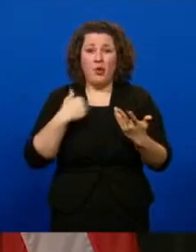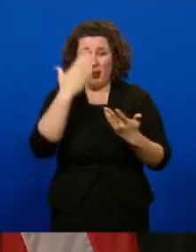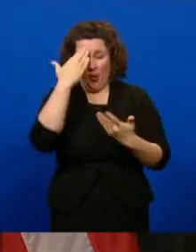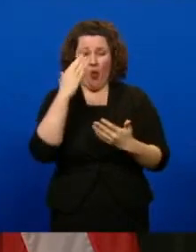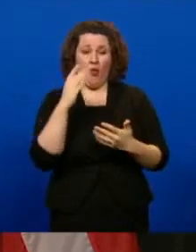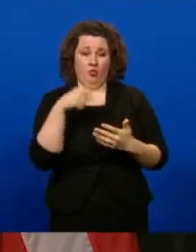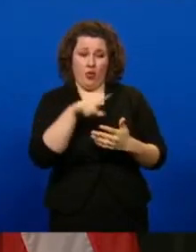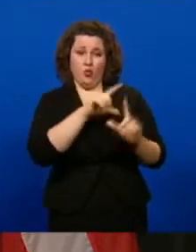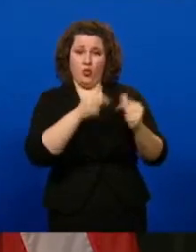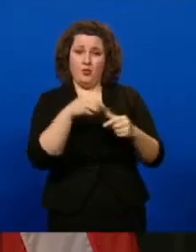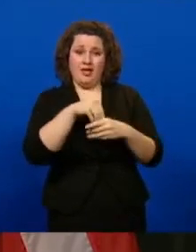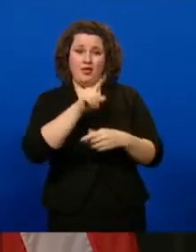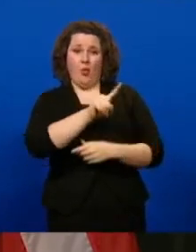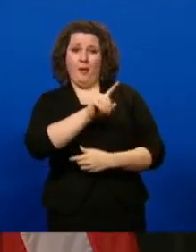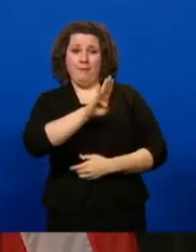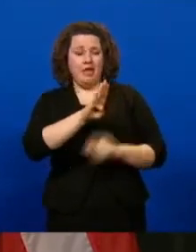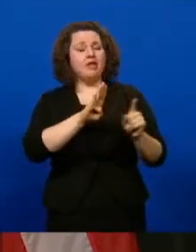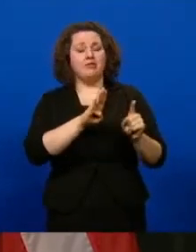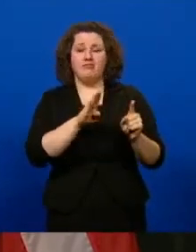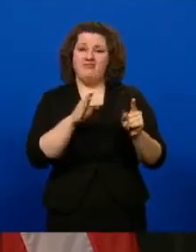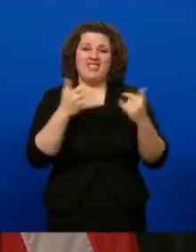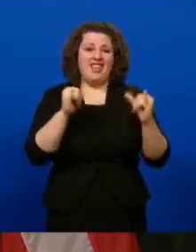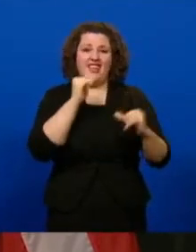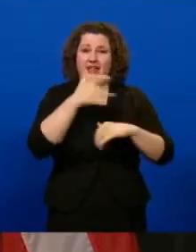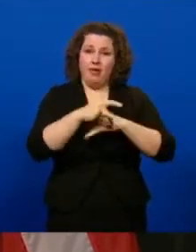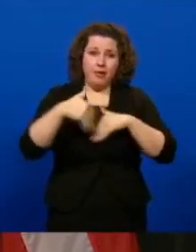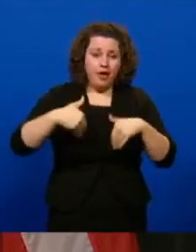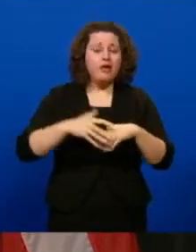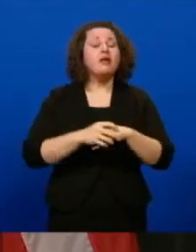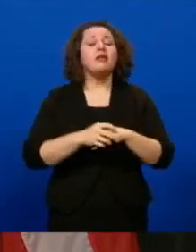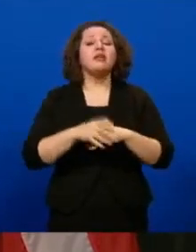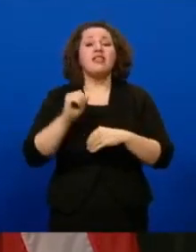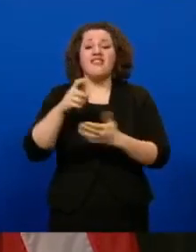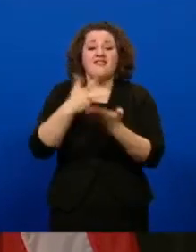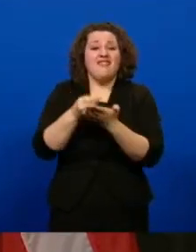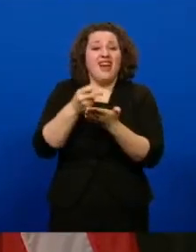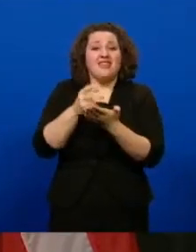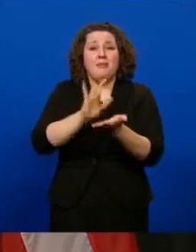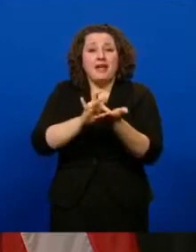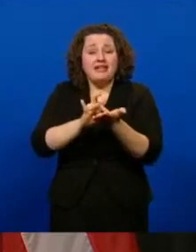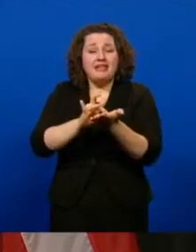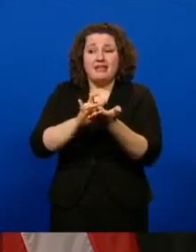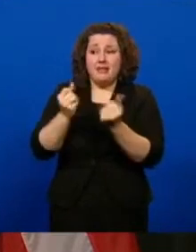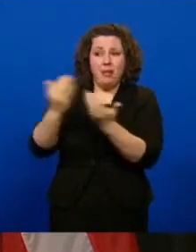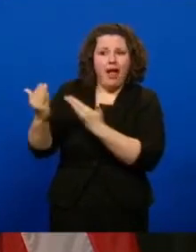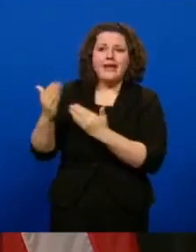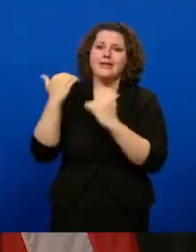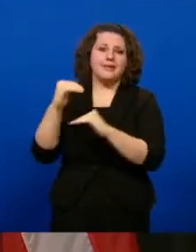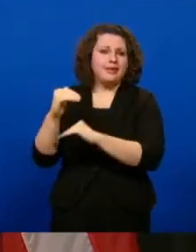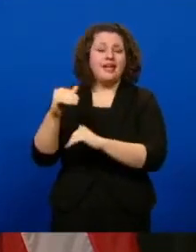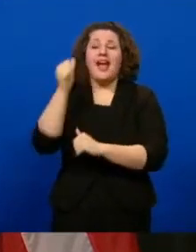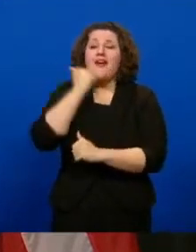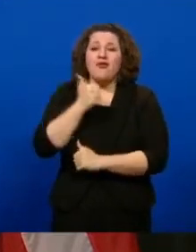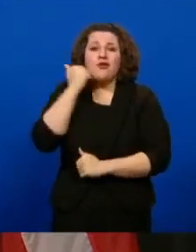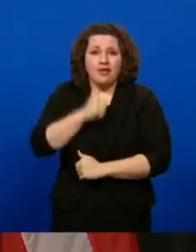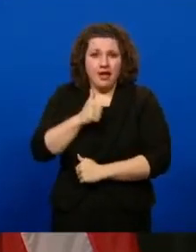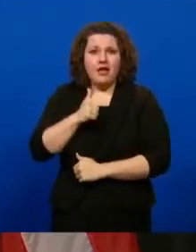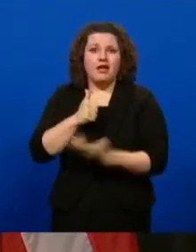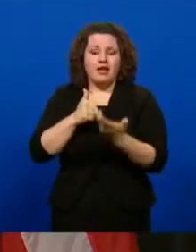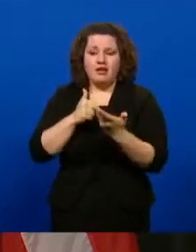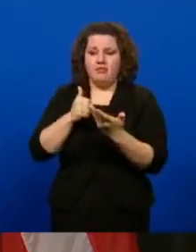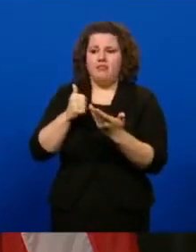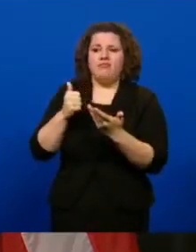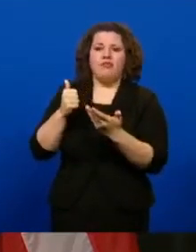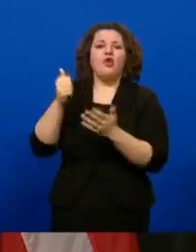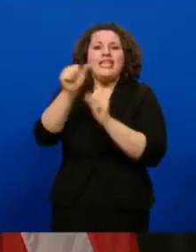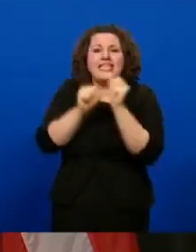1B. The national vaccine supply remains limited. Each state is being allocated a weekly